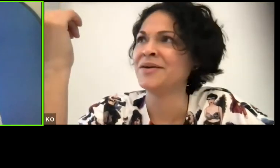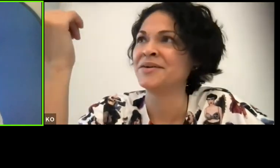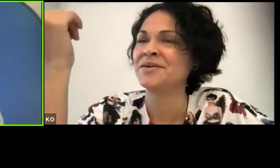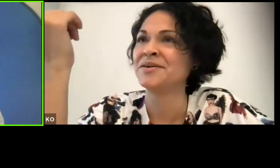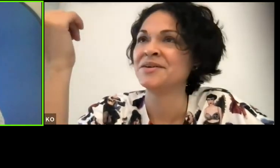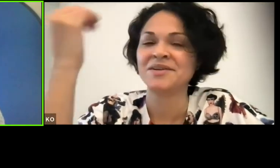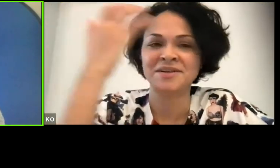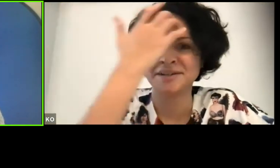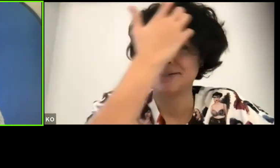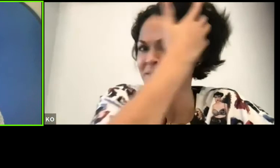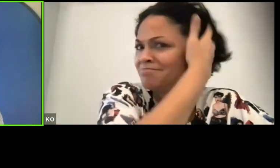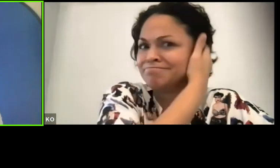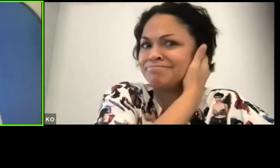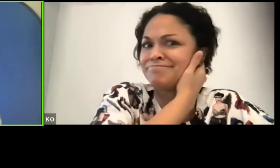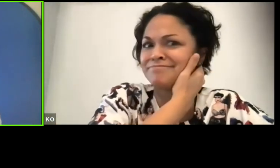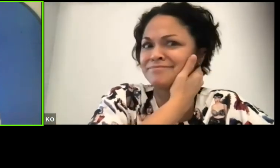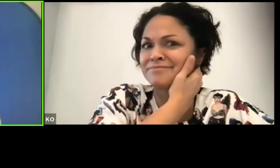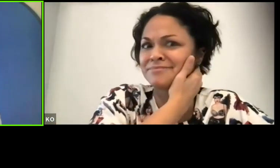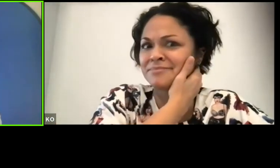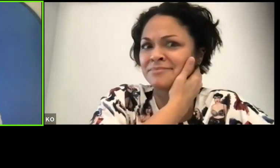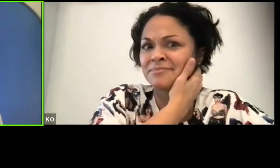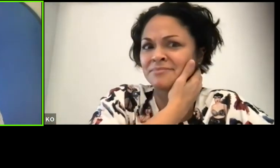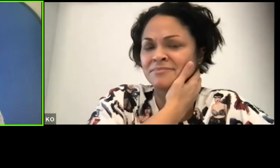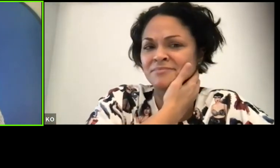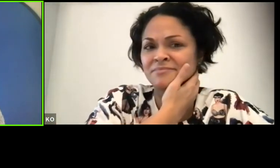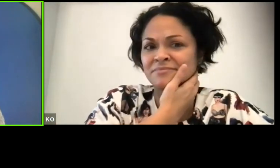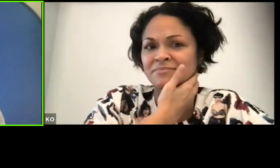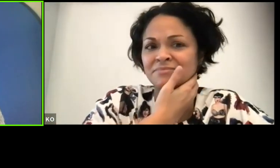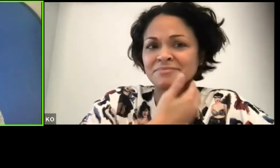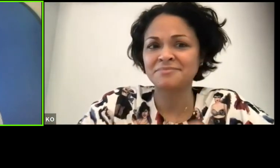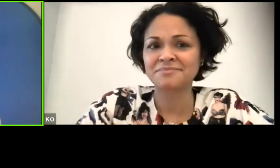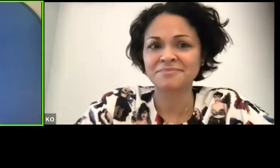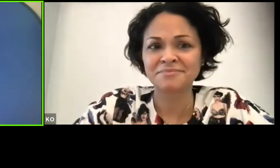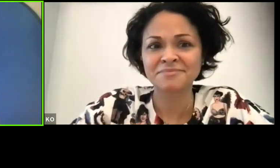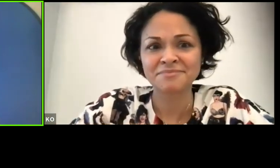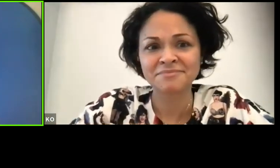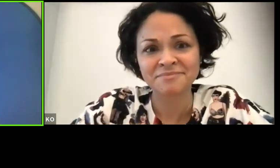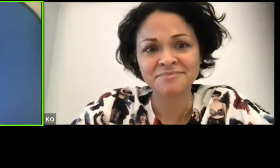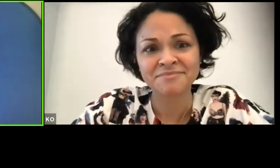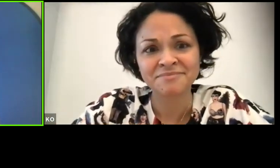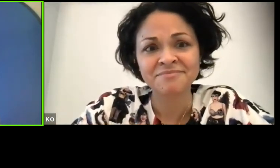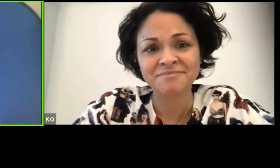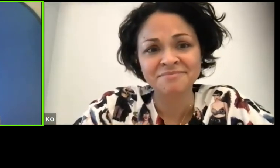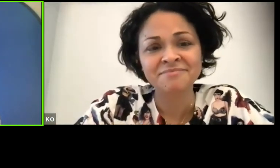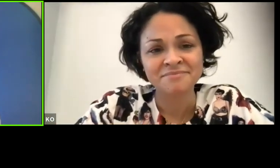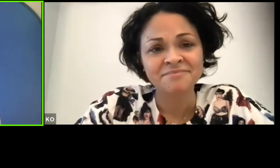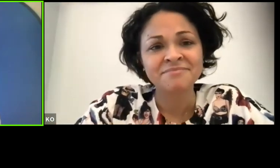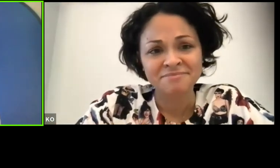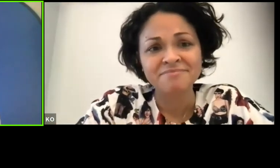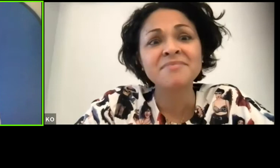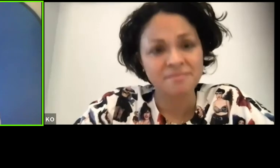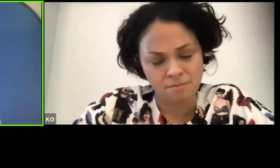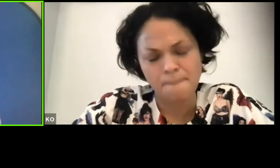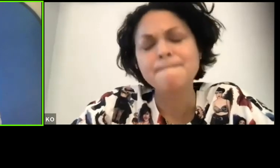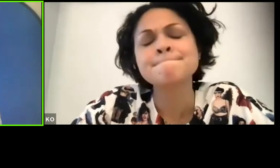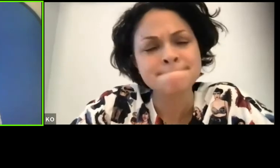Why are we so worried? I mean, that's valid because actually I think that we're so used to being in a space of transactional relationships that we're